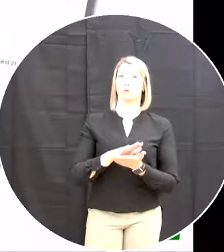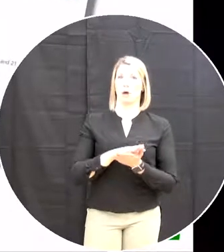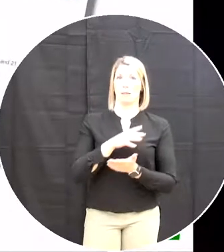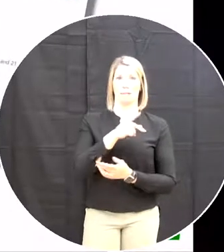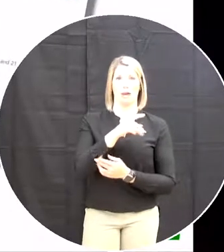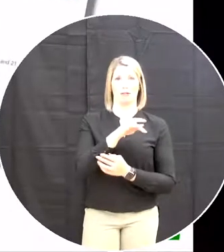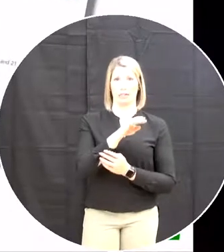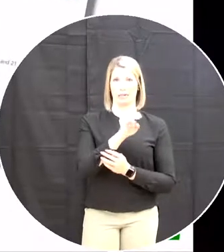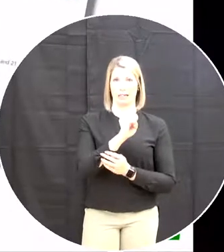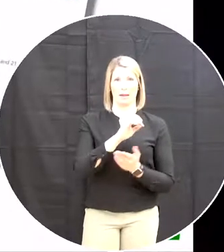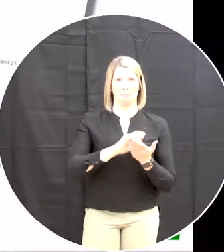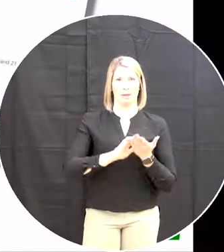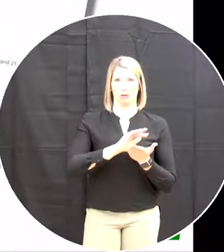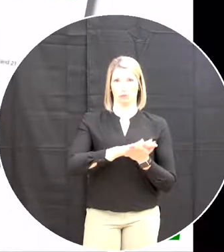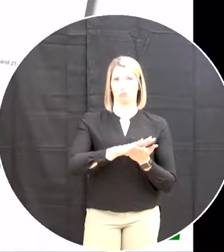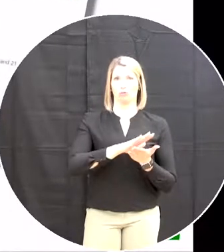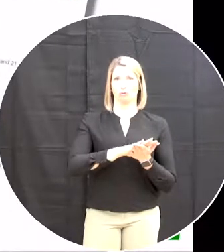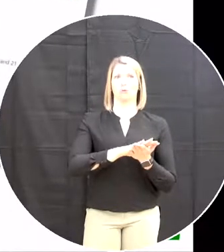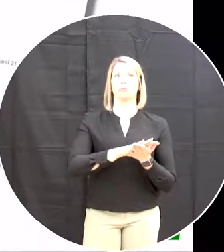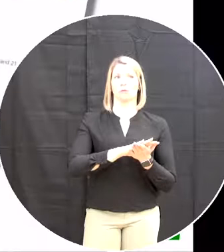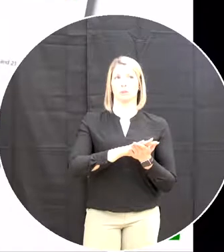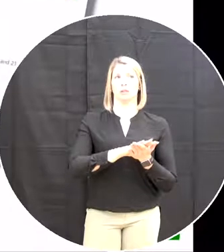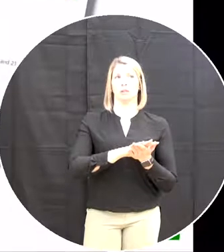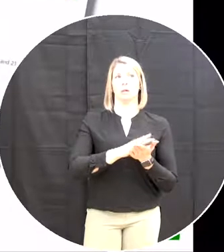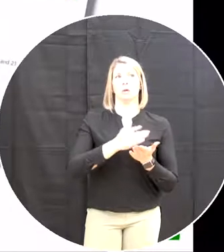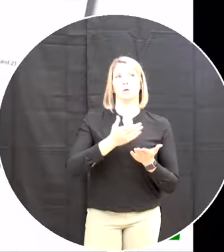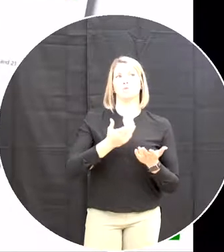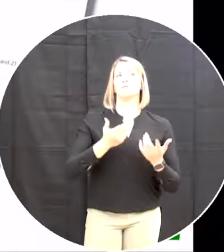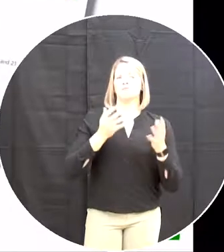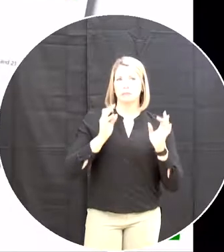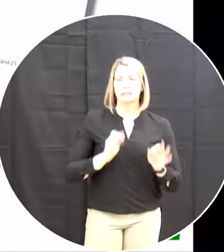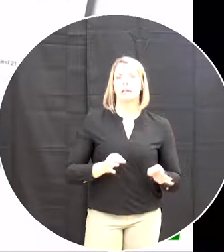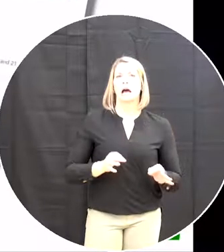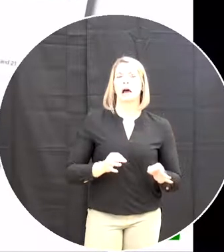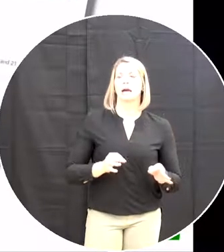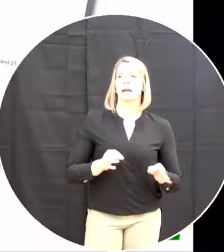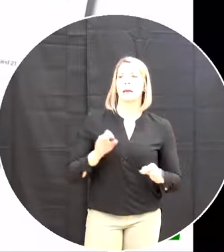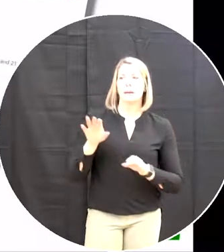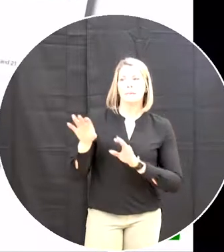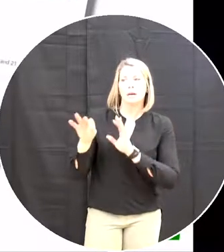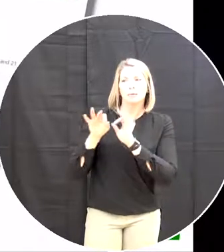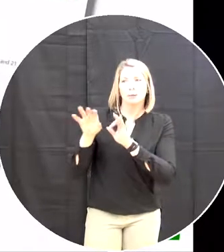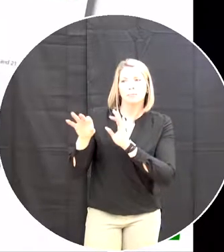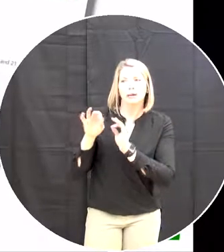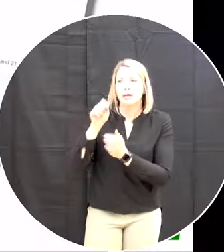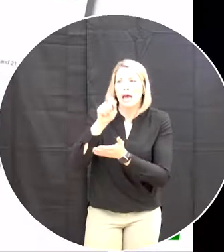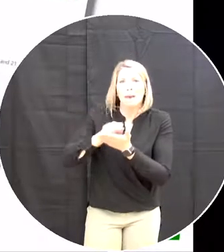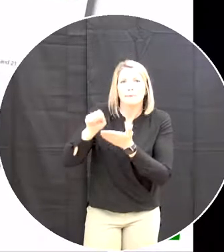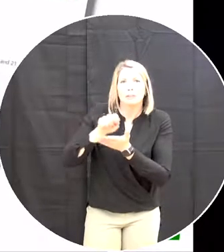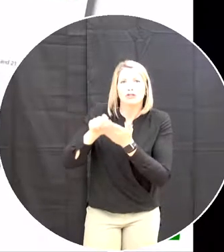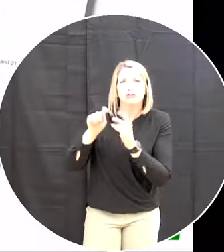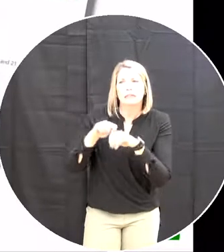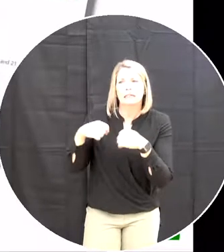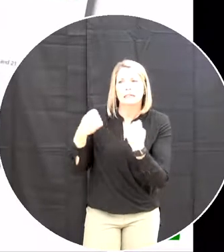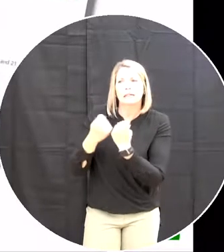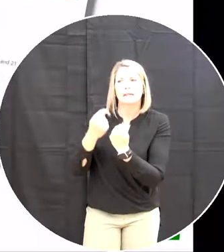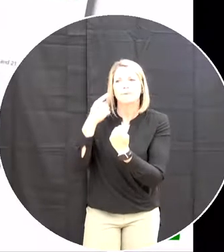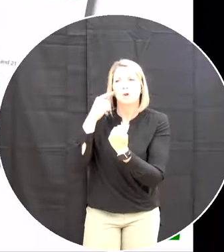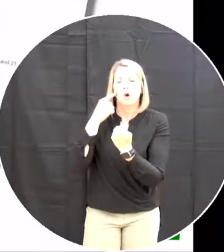We elected to put an administrative team in place now To begin the final preparations and planning